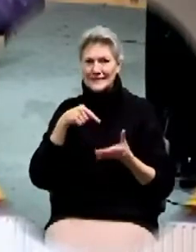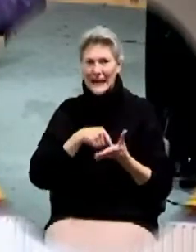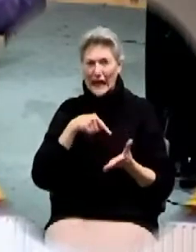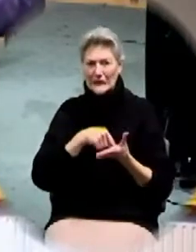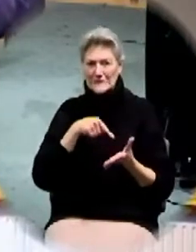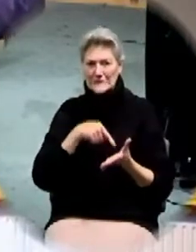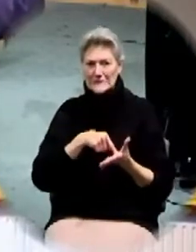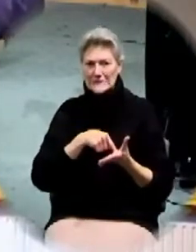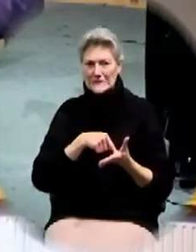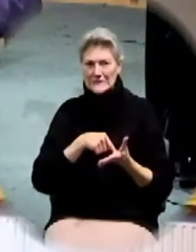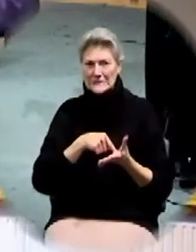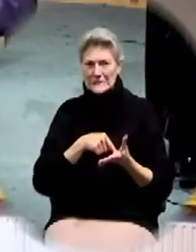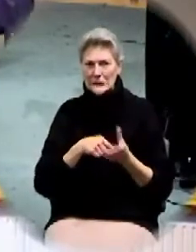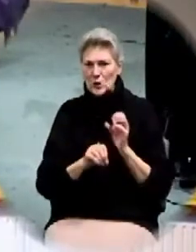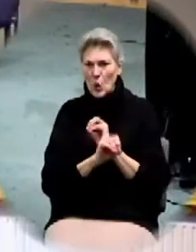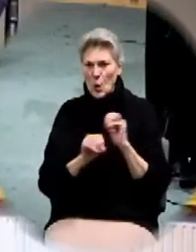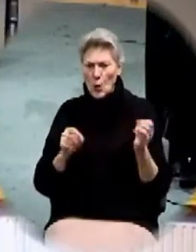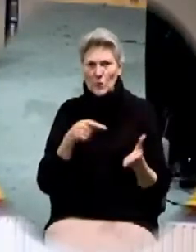But,